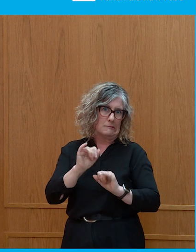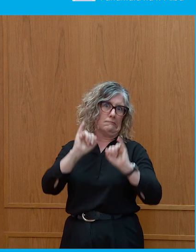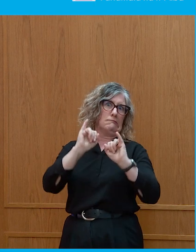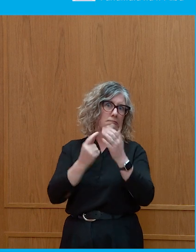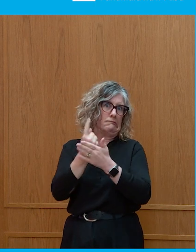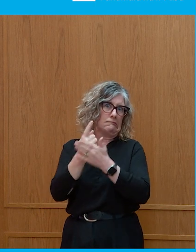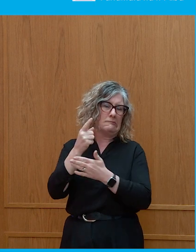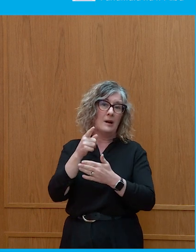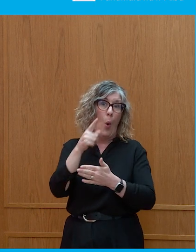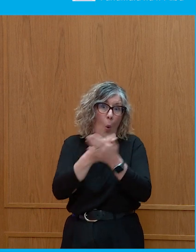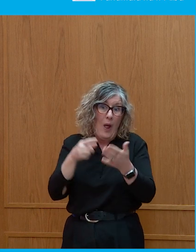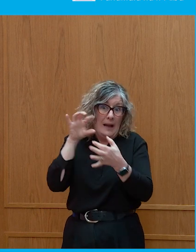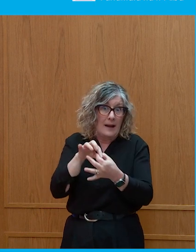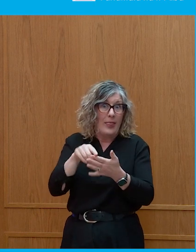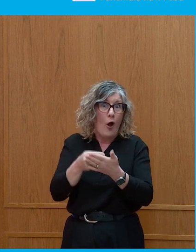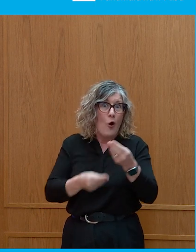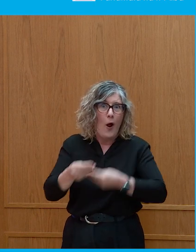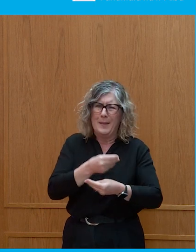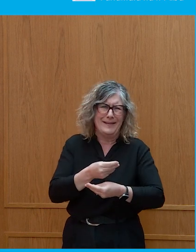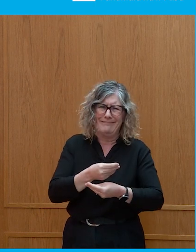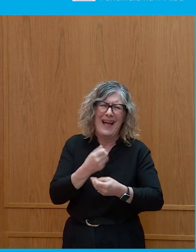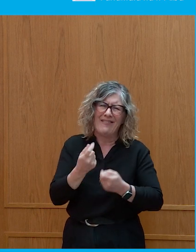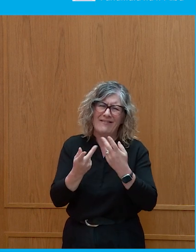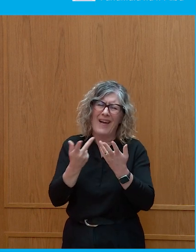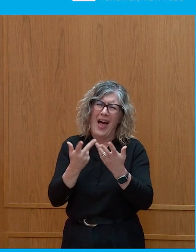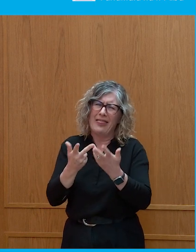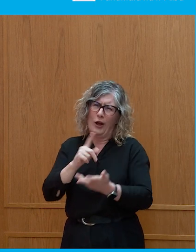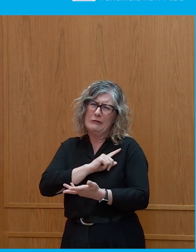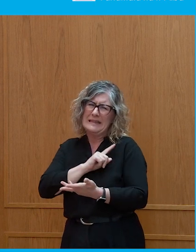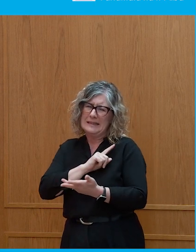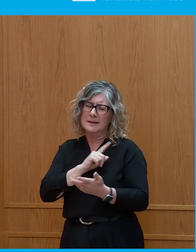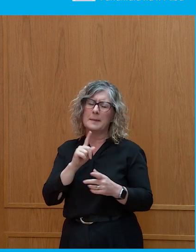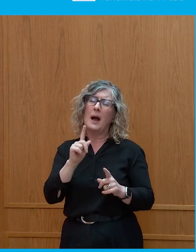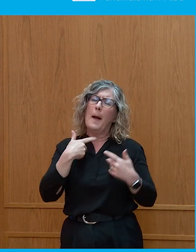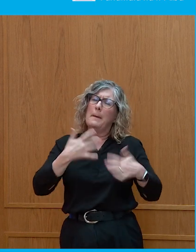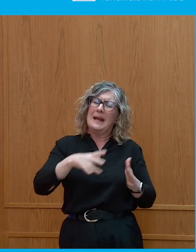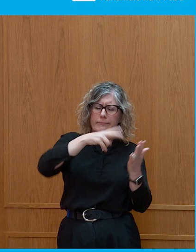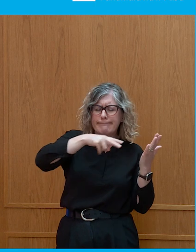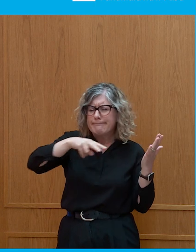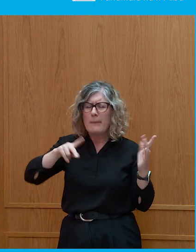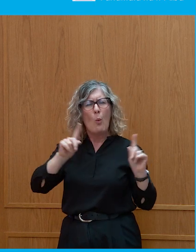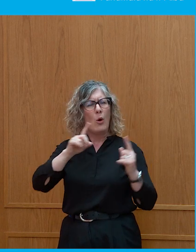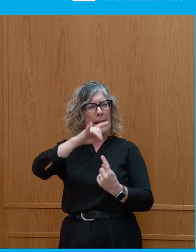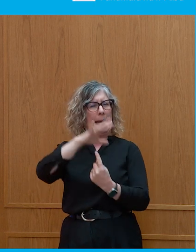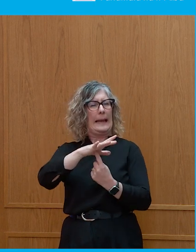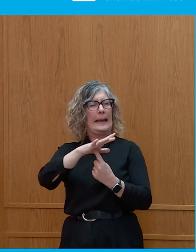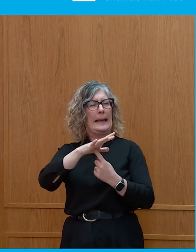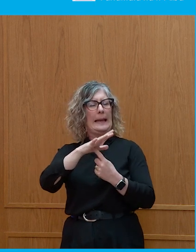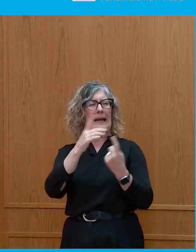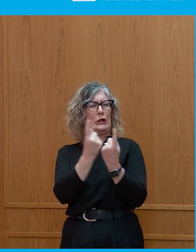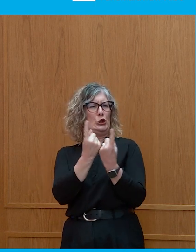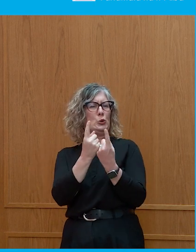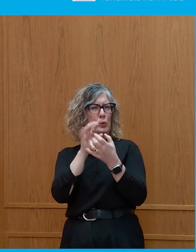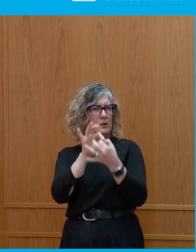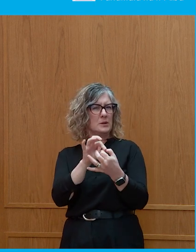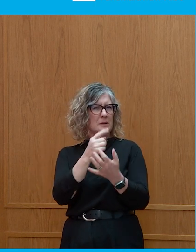But I was reading some things about the key issues in elections and quite a lot of them are the same and quite a lot